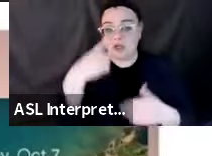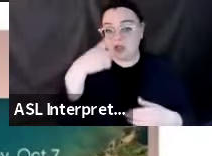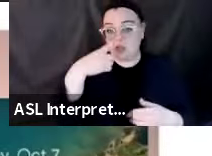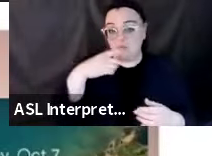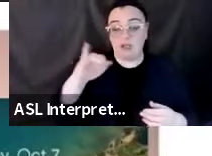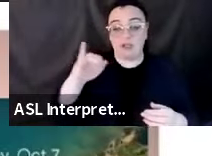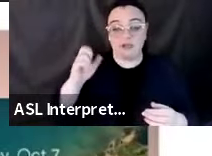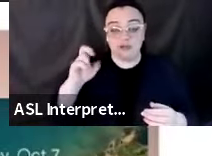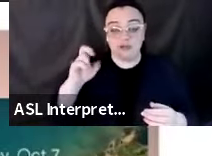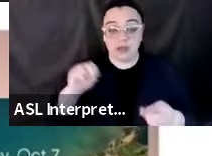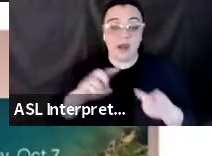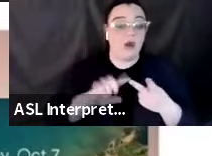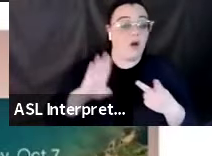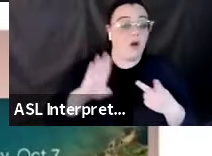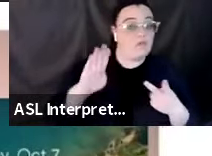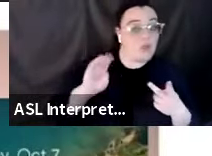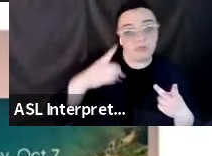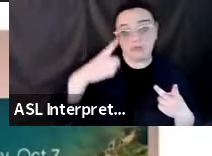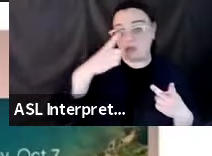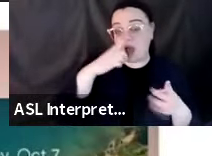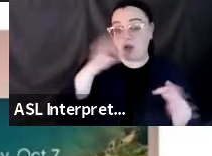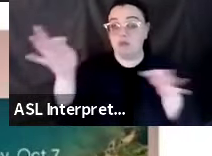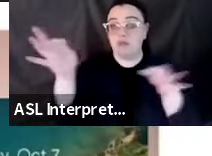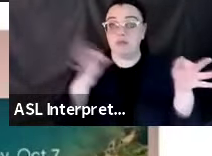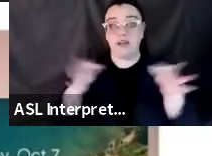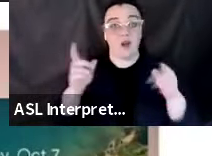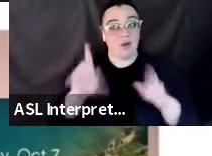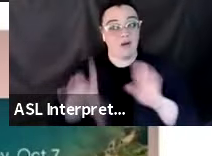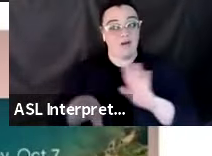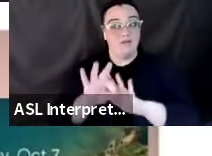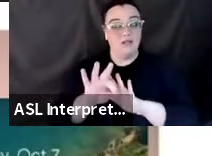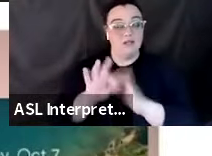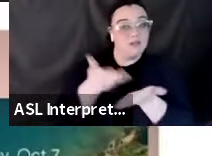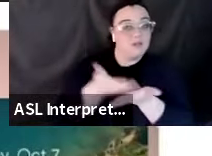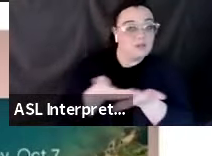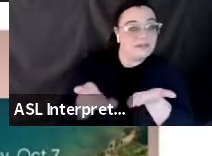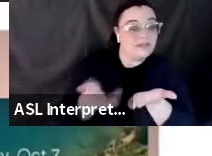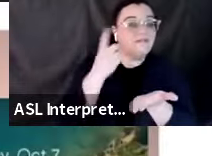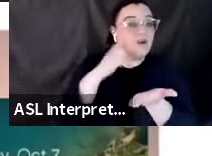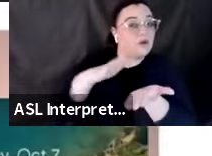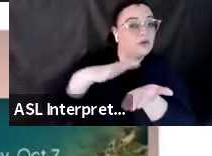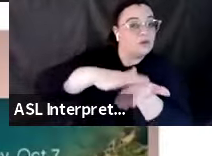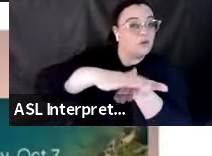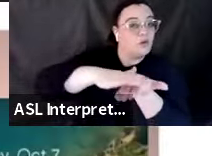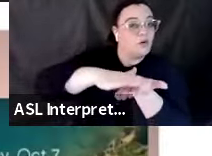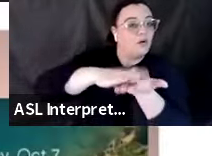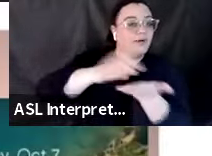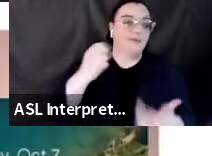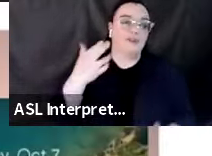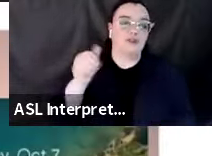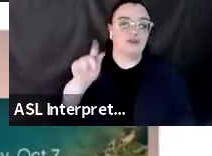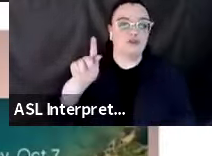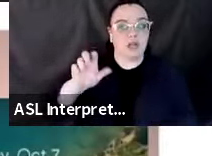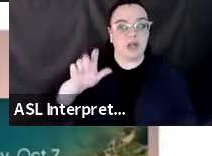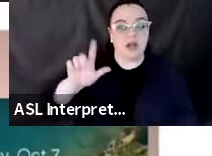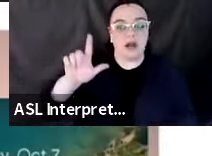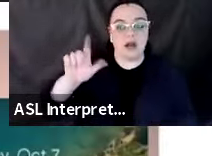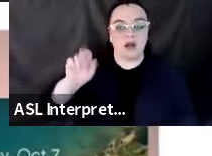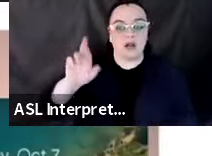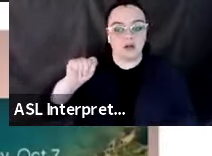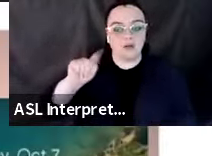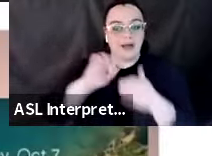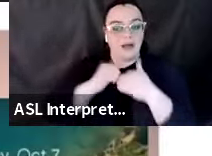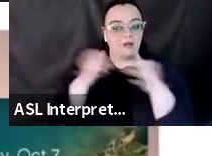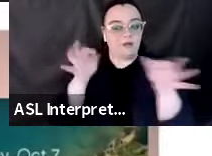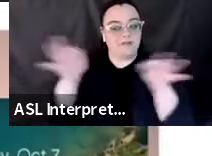if you're online with us, can you tell us where people can go to get resources for ShakeAlert resources and explain your early warning for school